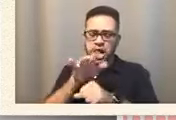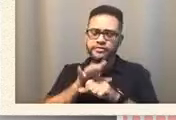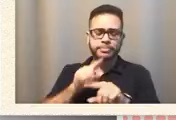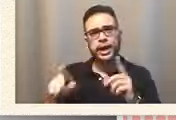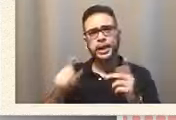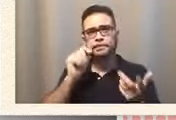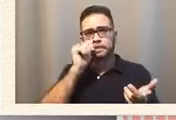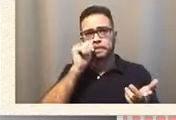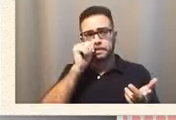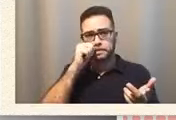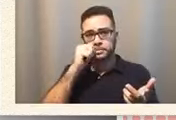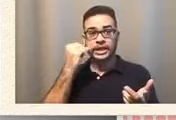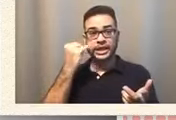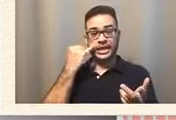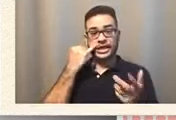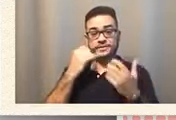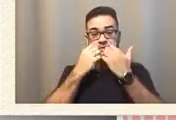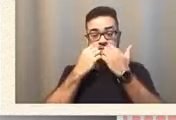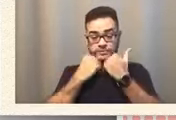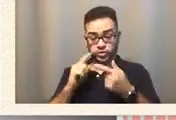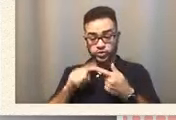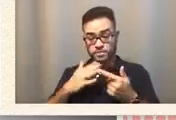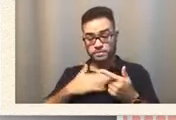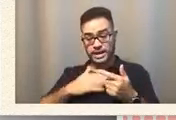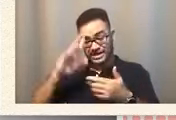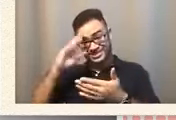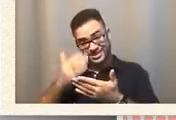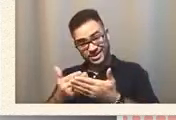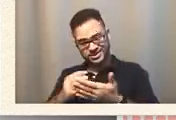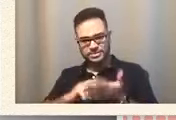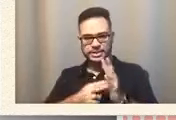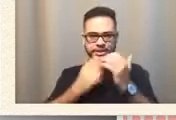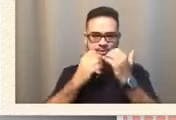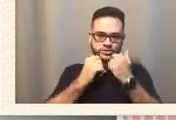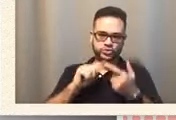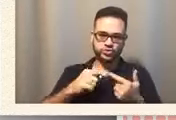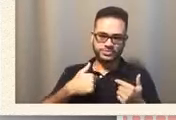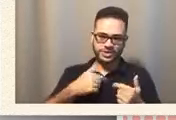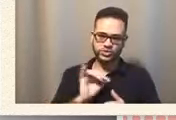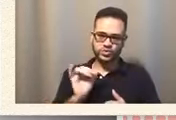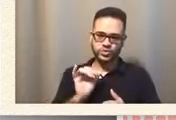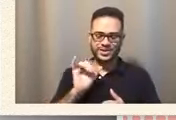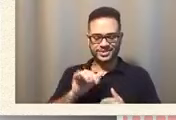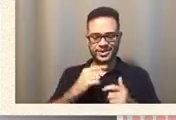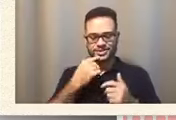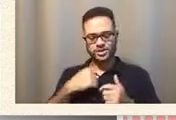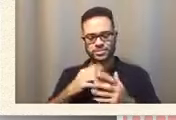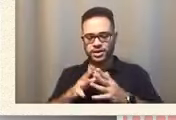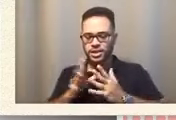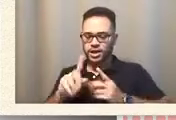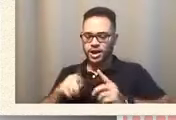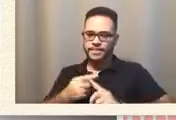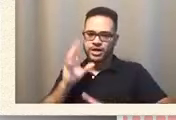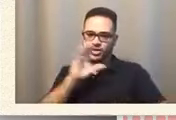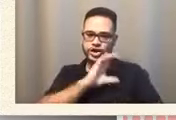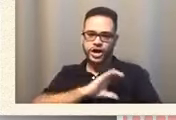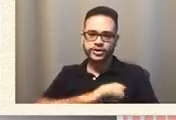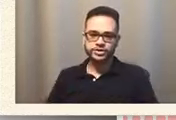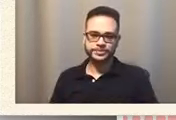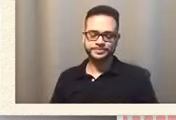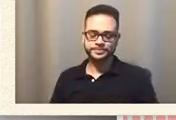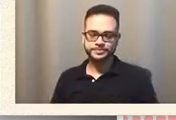a lot to my son, that means a lot to me. And that tells me a lot about how they are. You know, for sure, because I